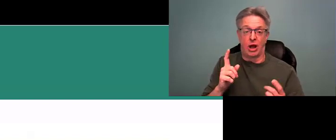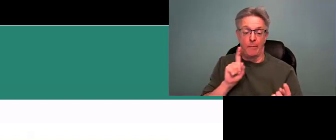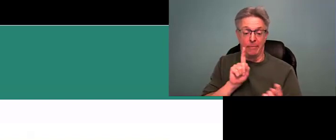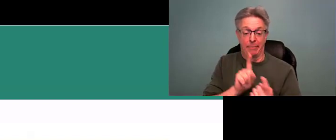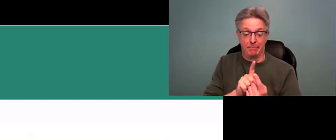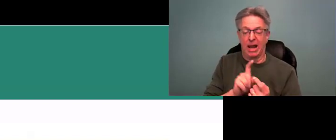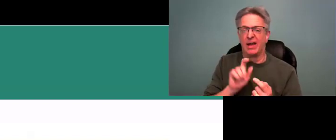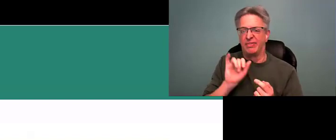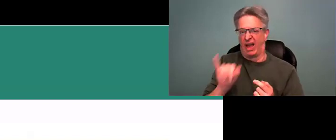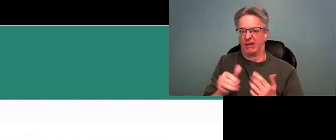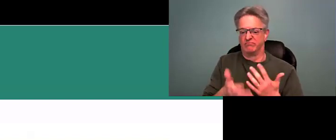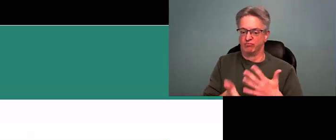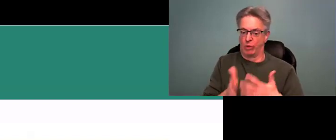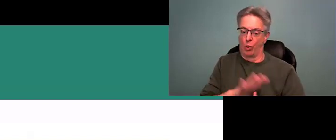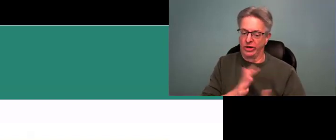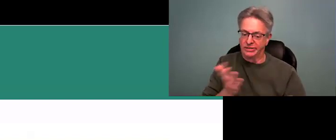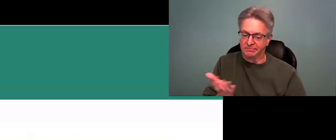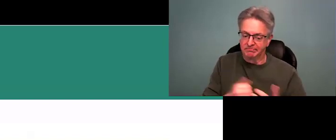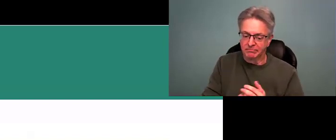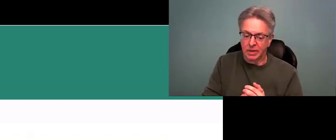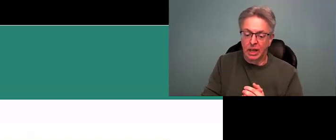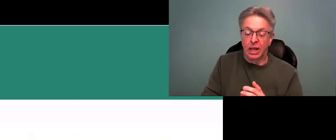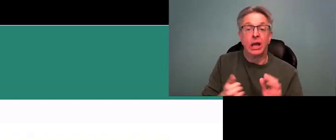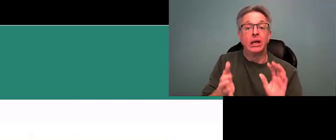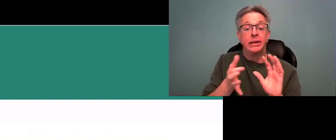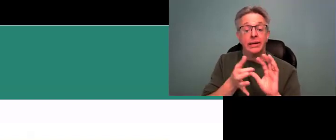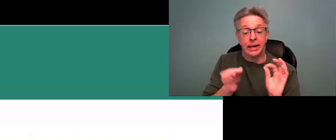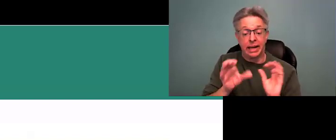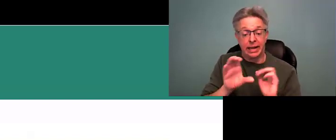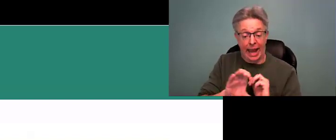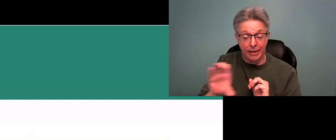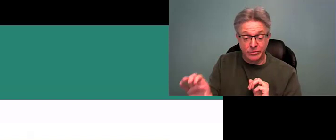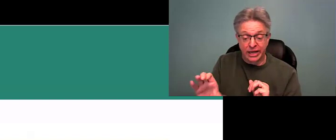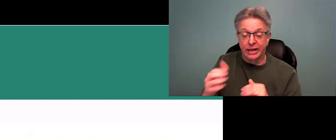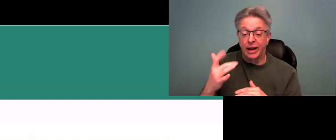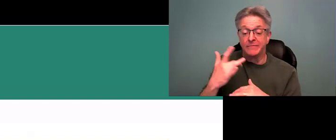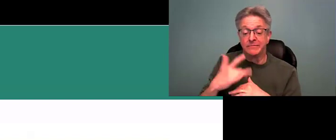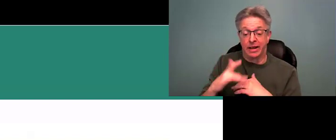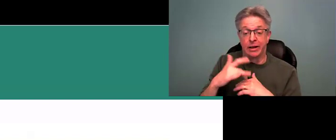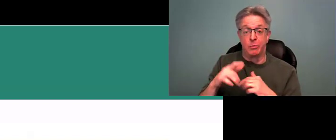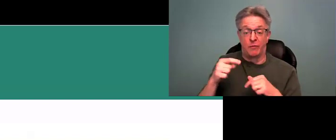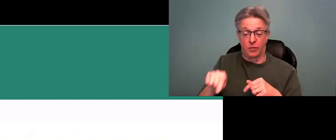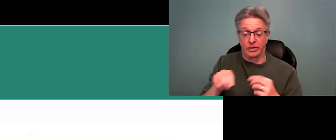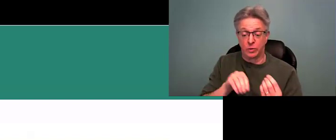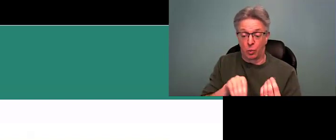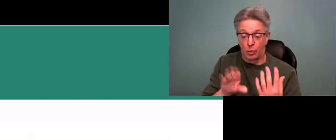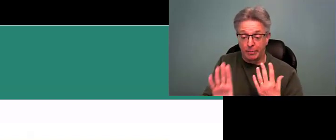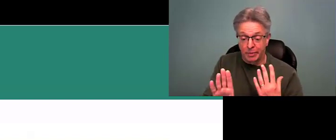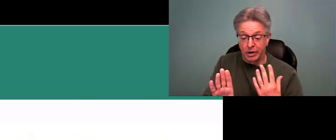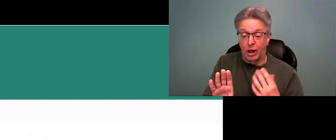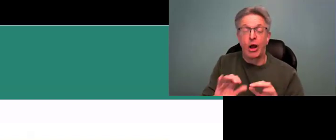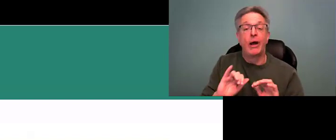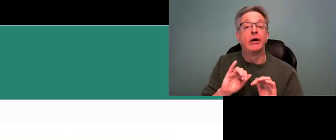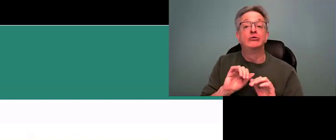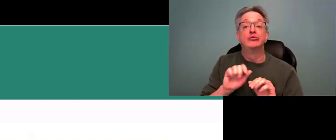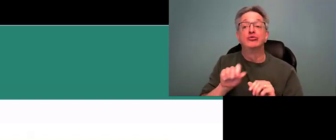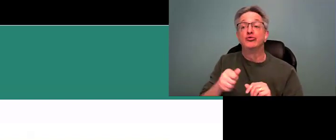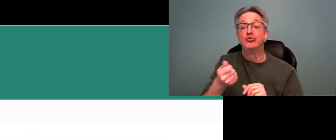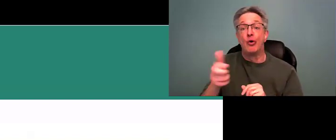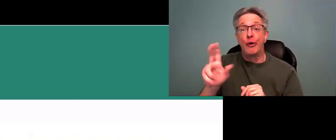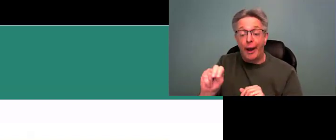are met. That is of course a priority today. Captioning is available for this webinar.